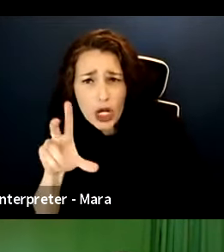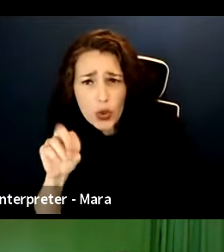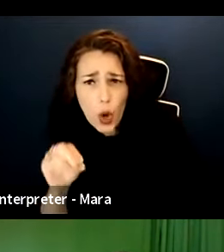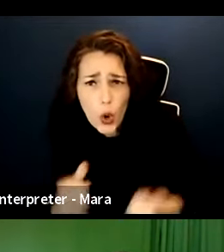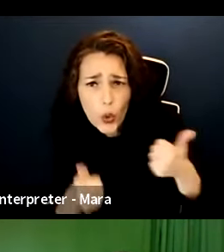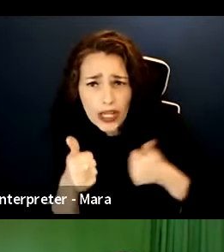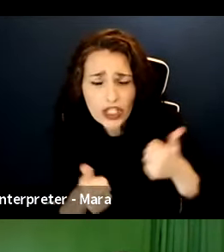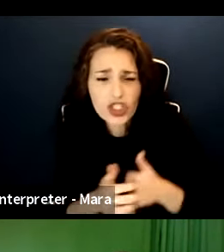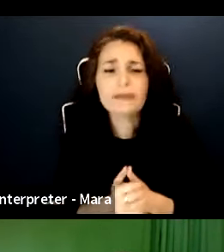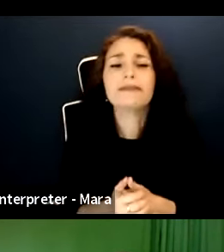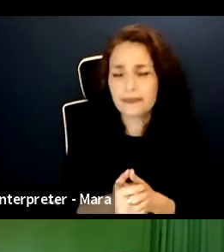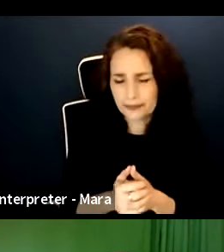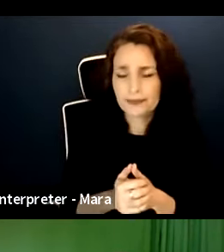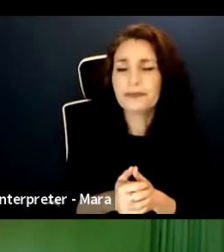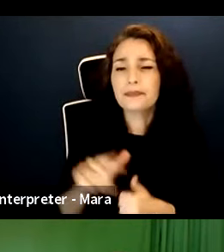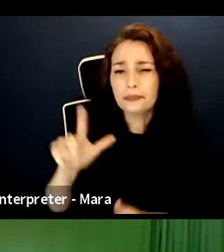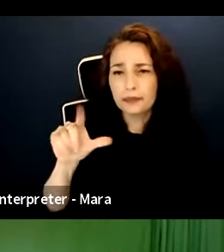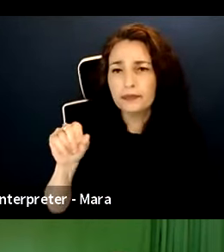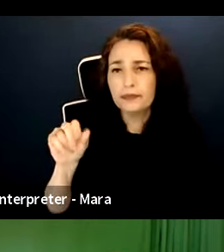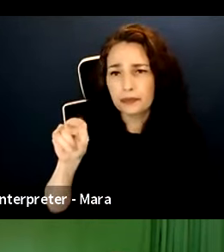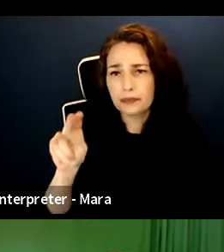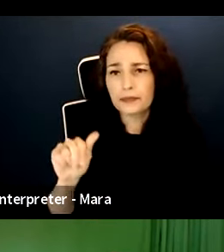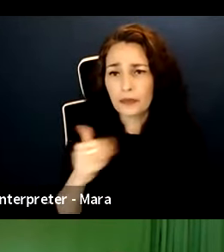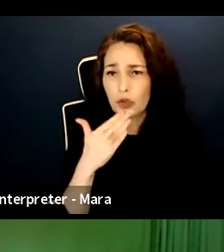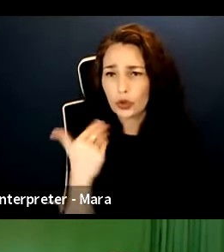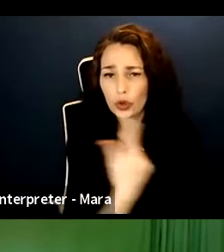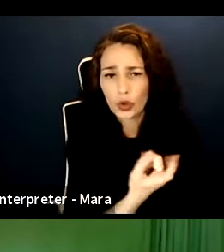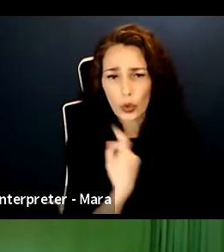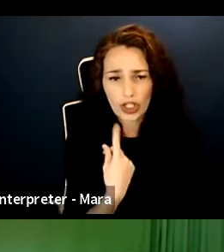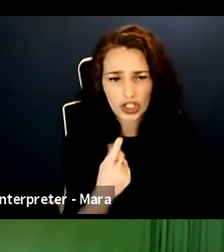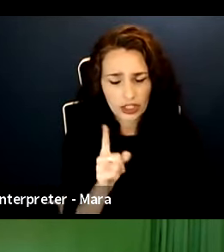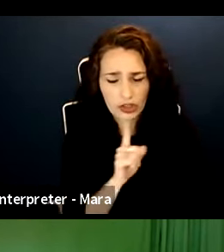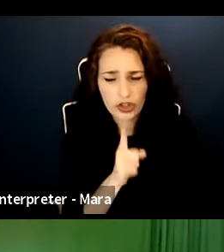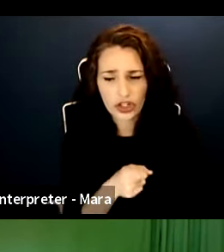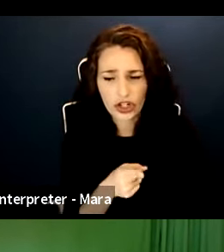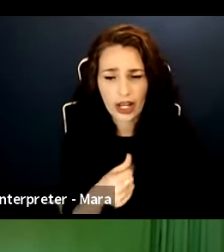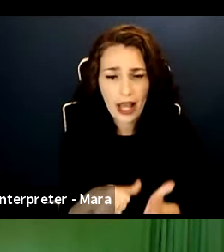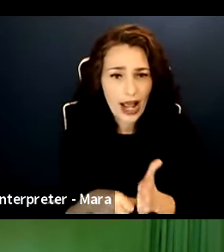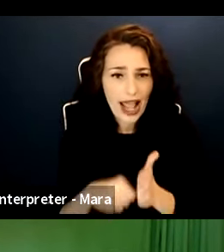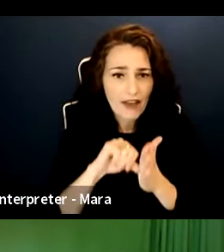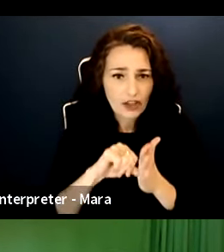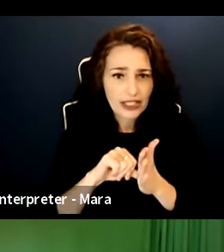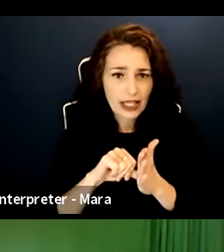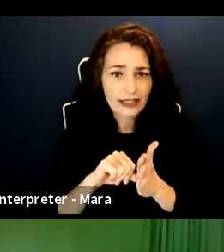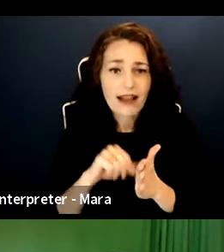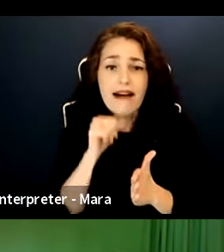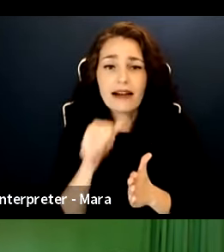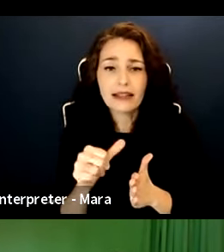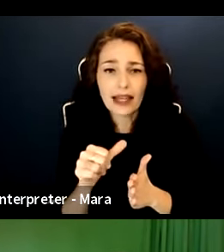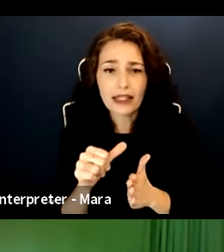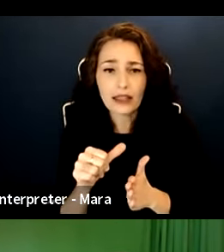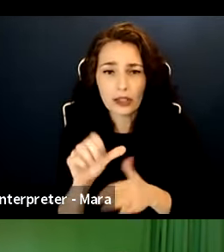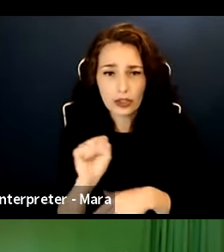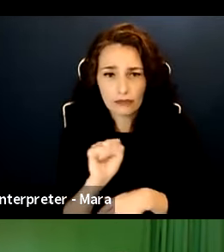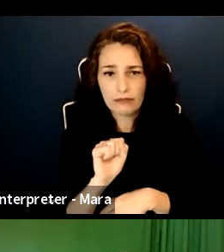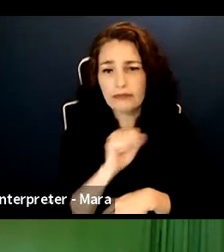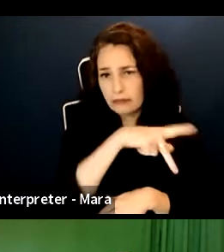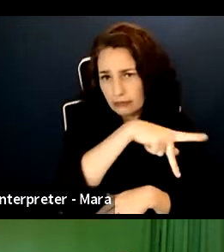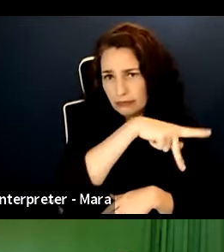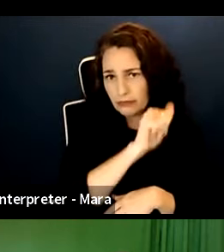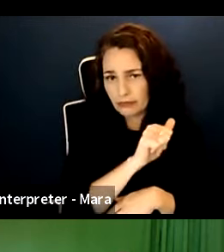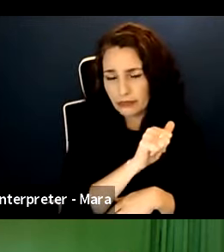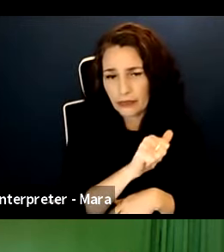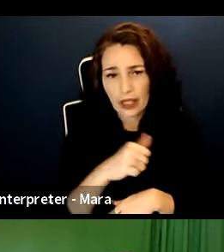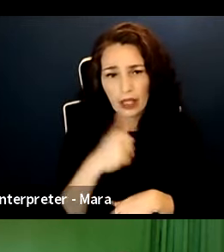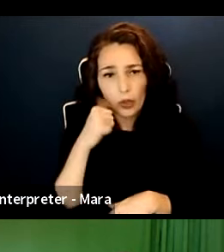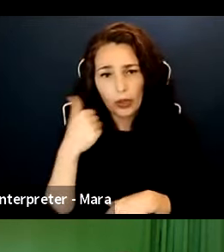that's a great question. And what I want to emphasize with that is that unlike the short project agreement, the micro did not retire any other